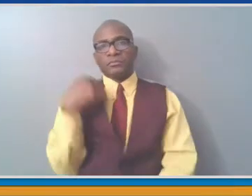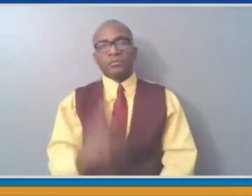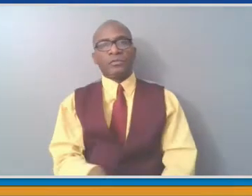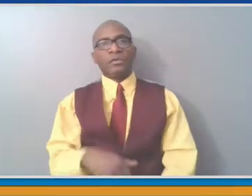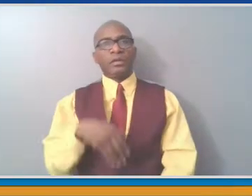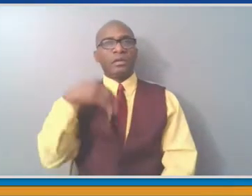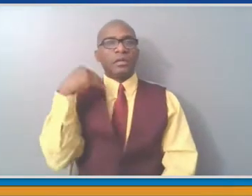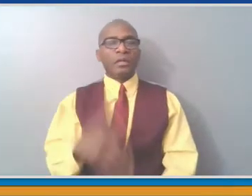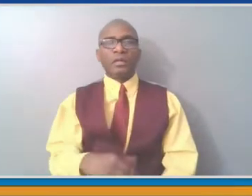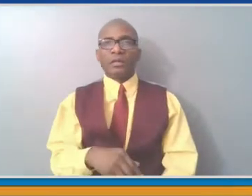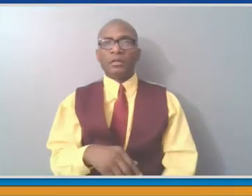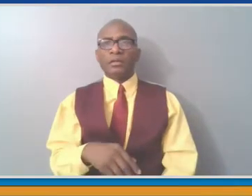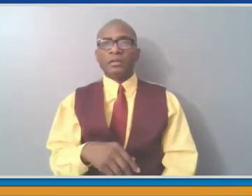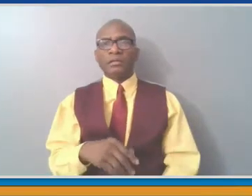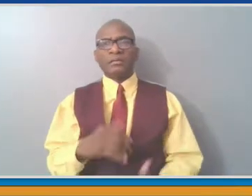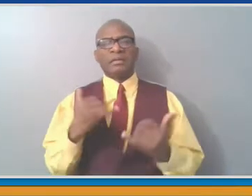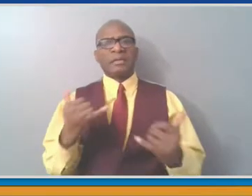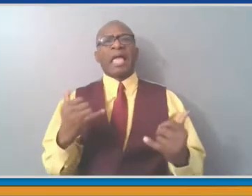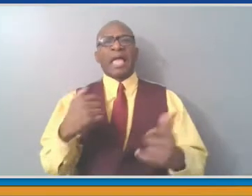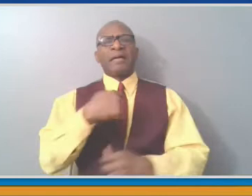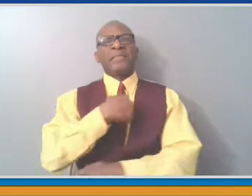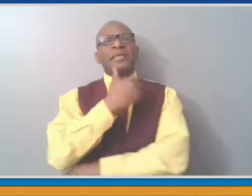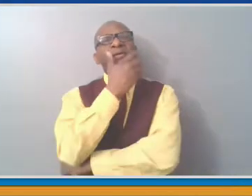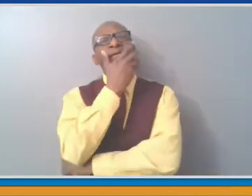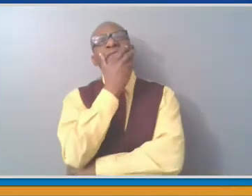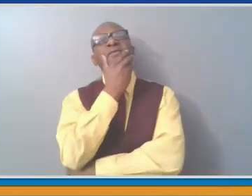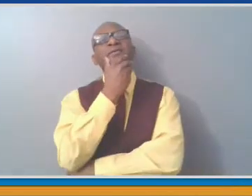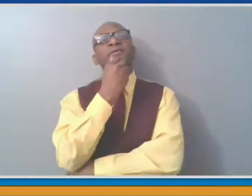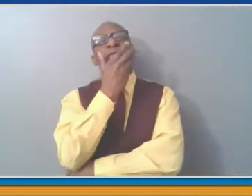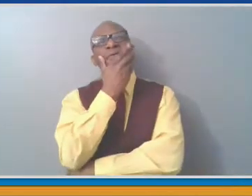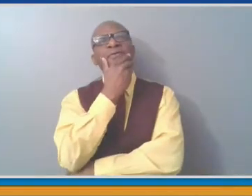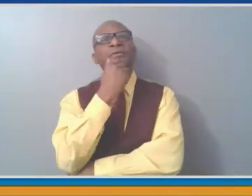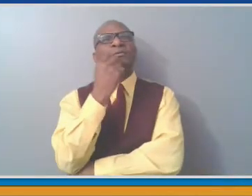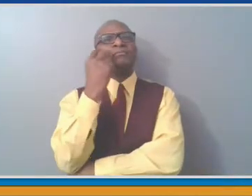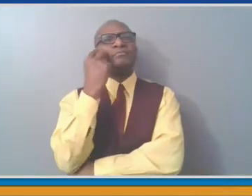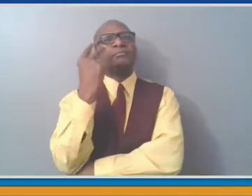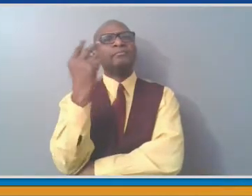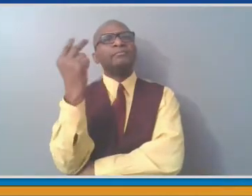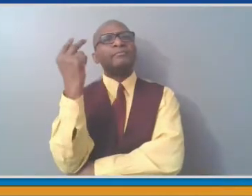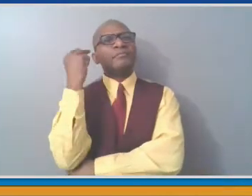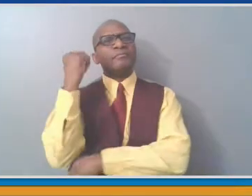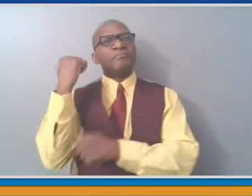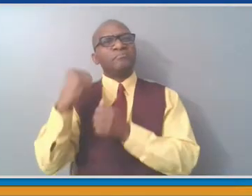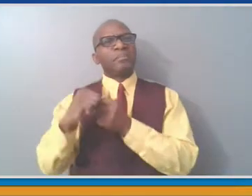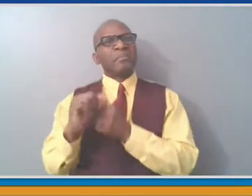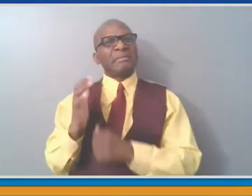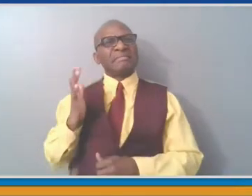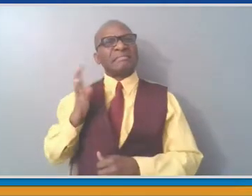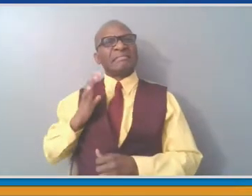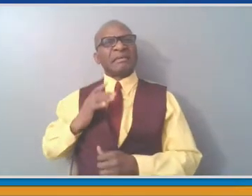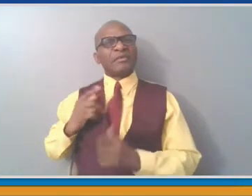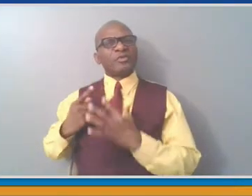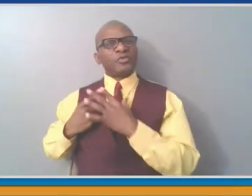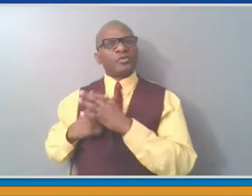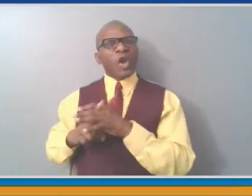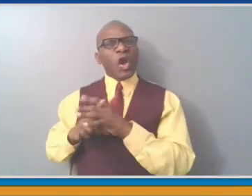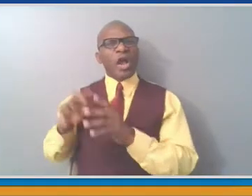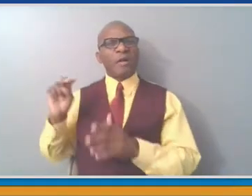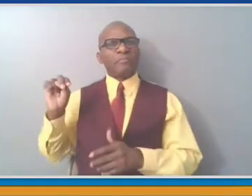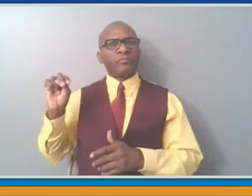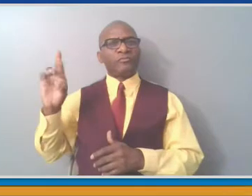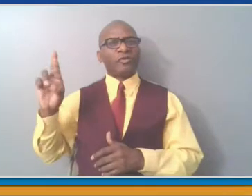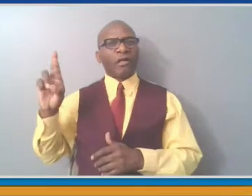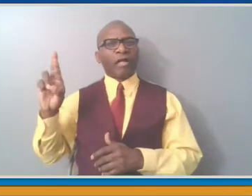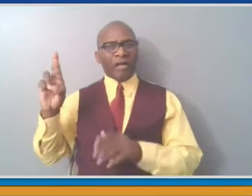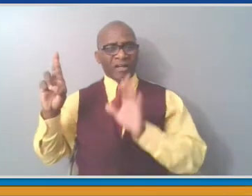with the mayor of New Rochelle in those days, Noam Bramson. The first public outbreak occurred in New Rochelle. Now, we believe that the virus now was